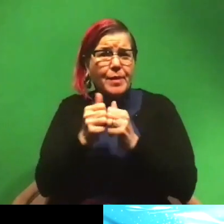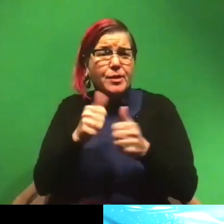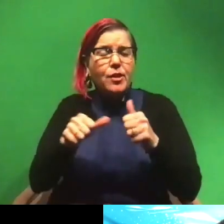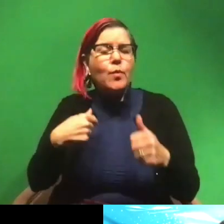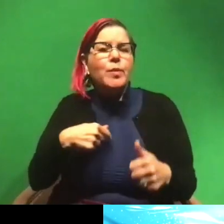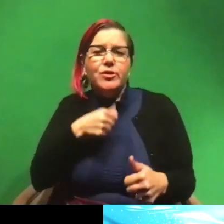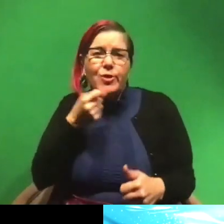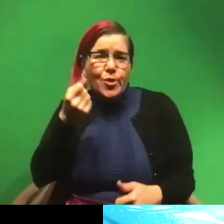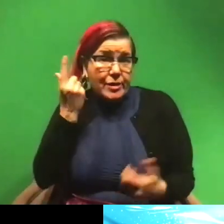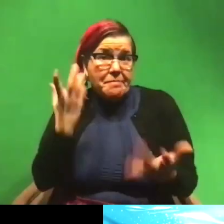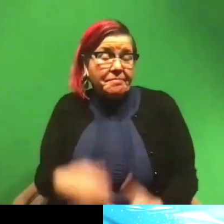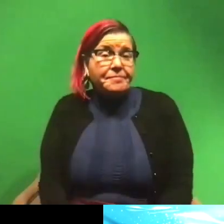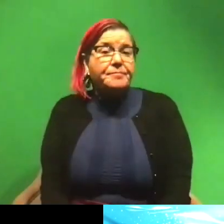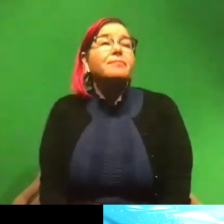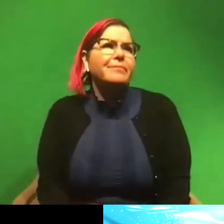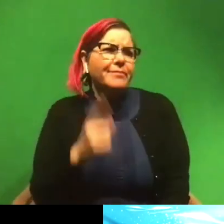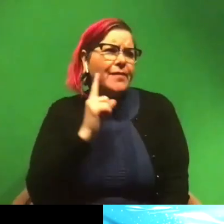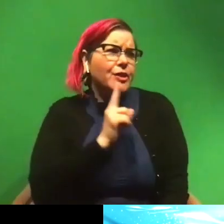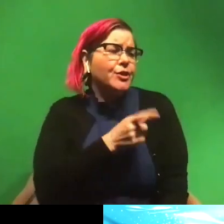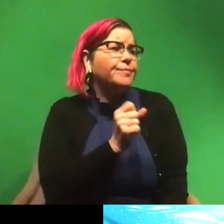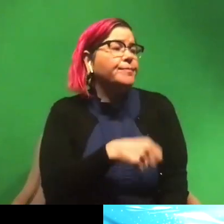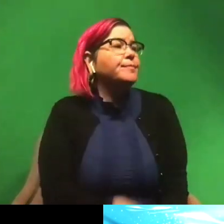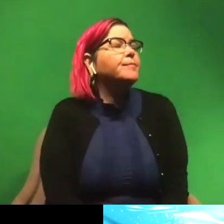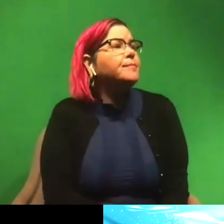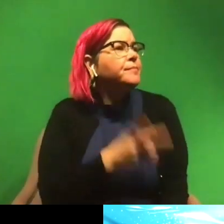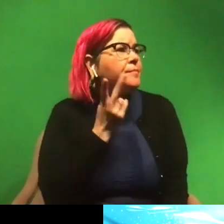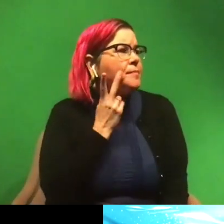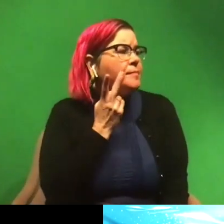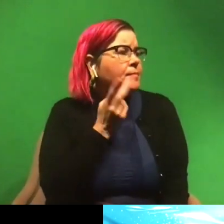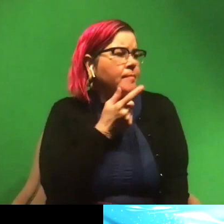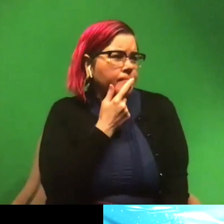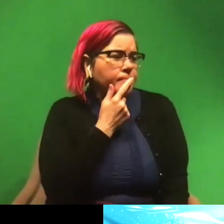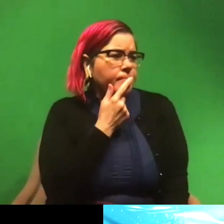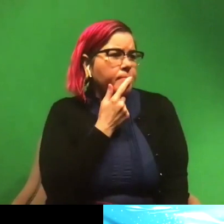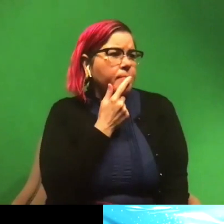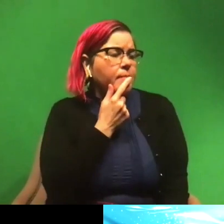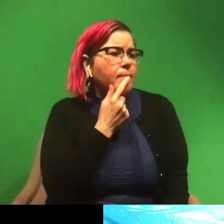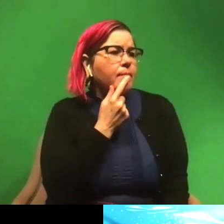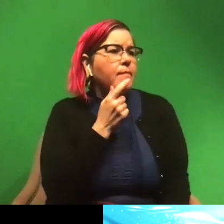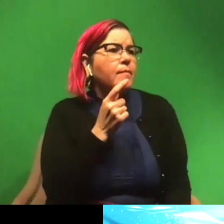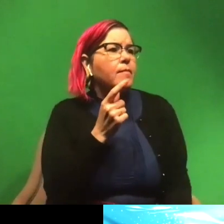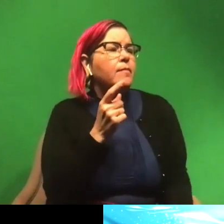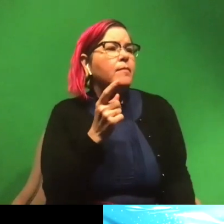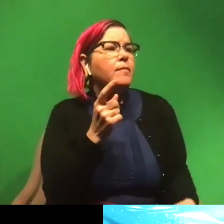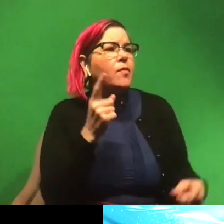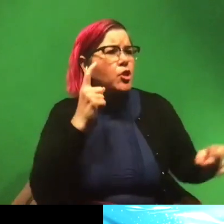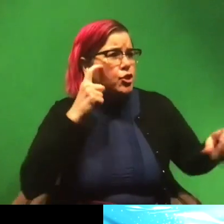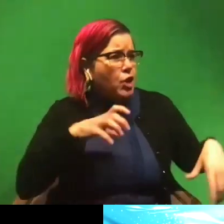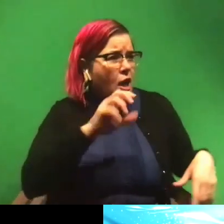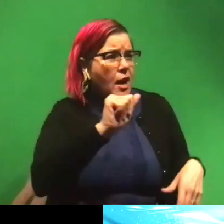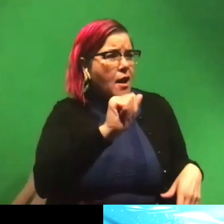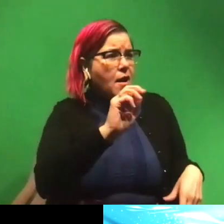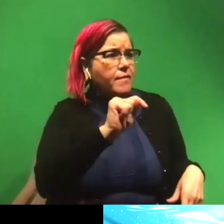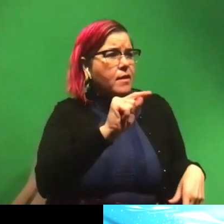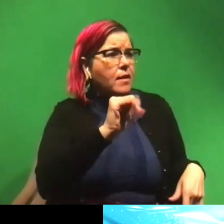understand it. For sure. Um, let's see. Is the shock of the Atlantic torpedo ray enough to kill a